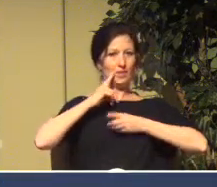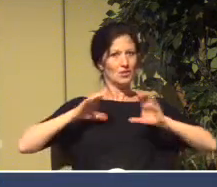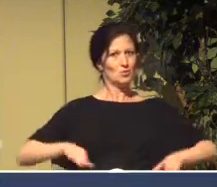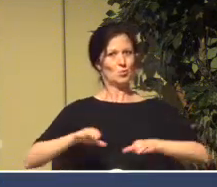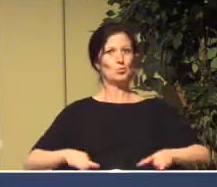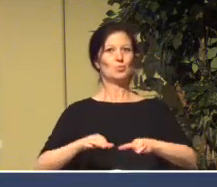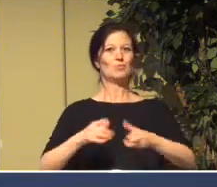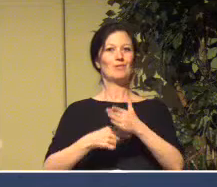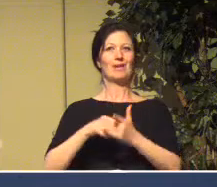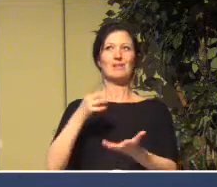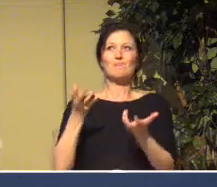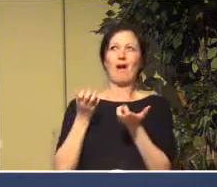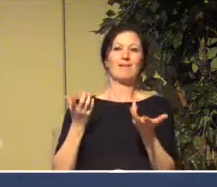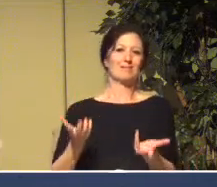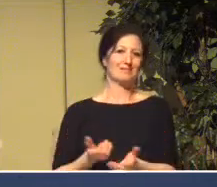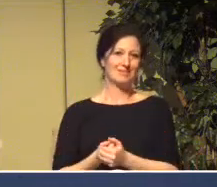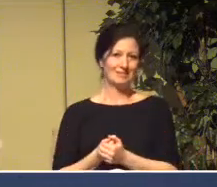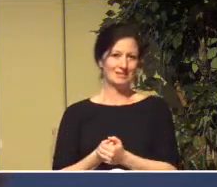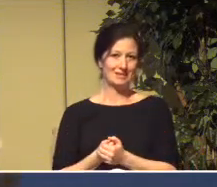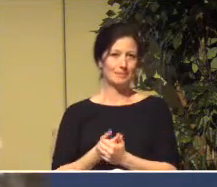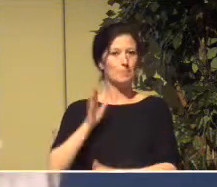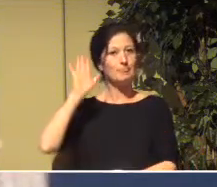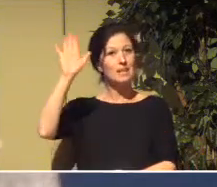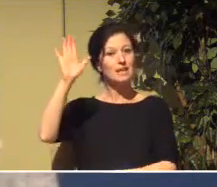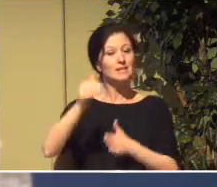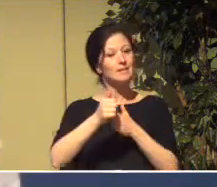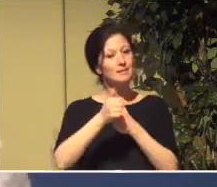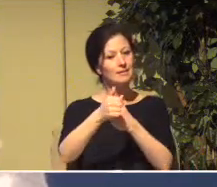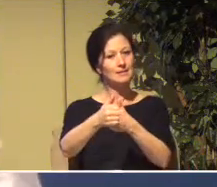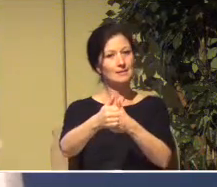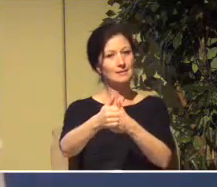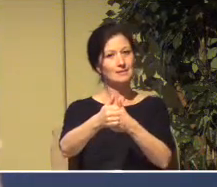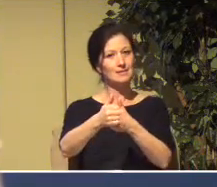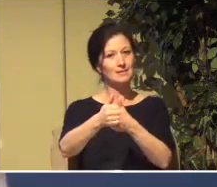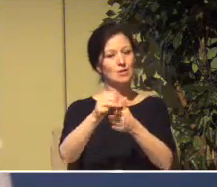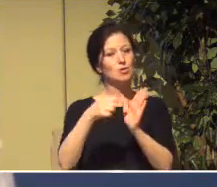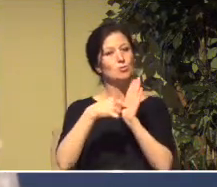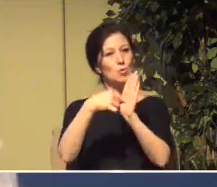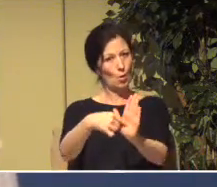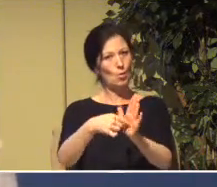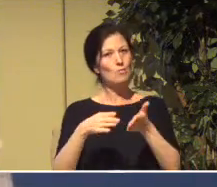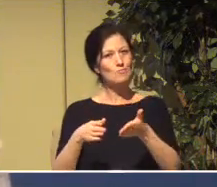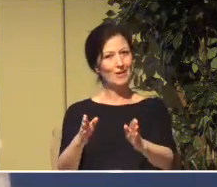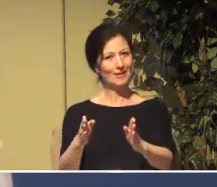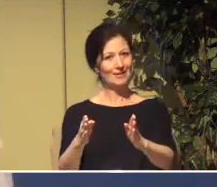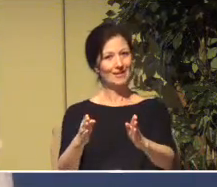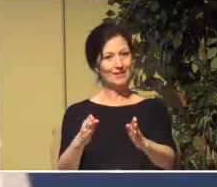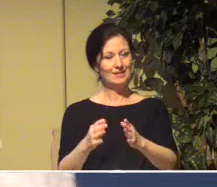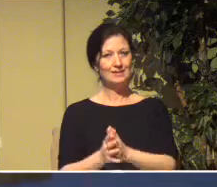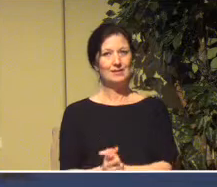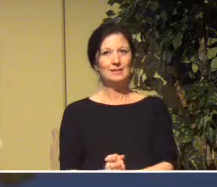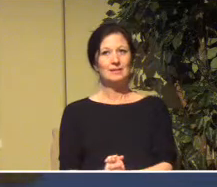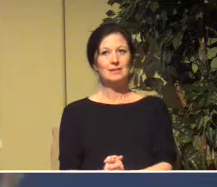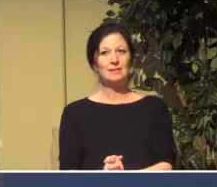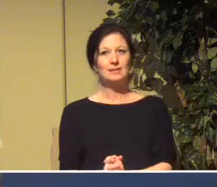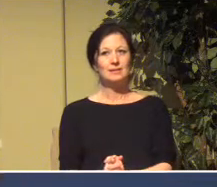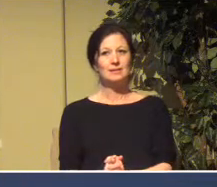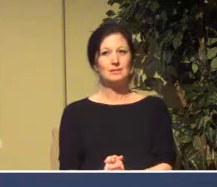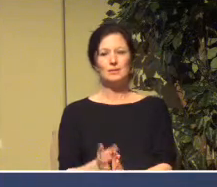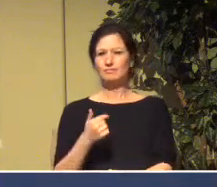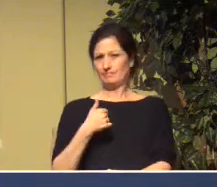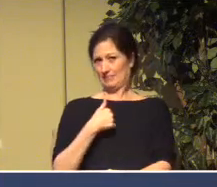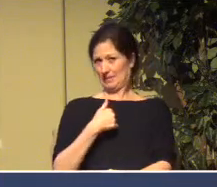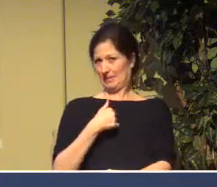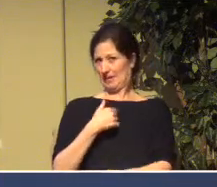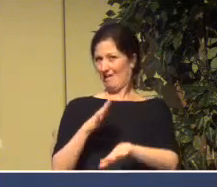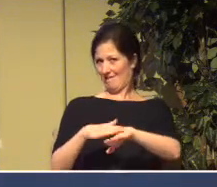it's his direction that shows us the way as we seek to walk in it. So I want to make a suggestion.